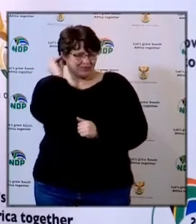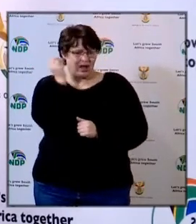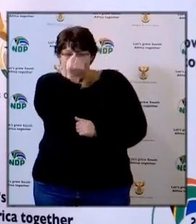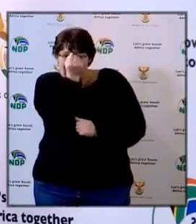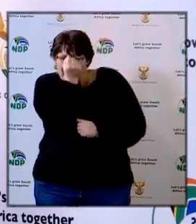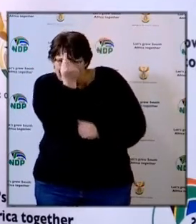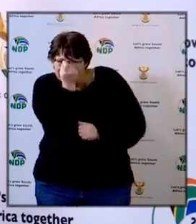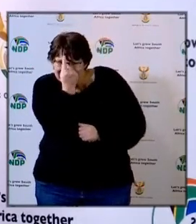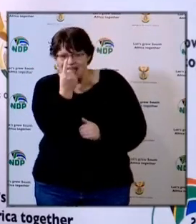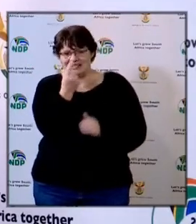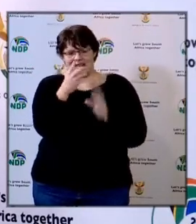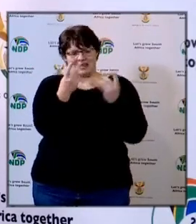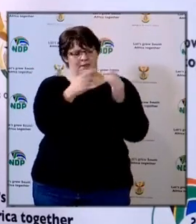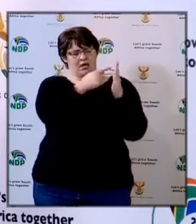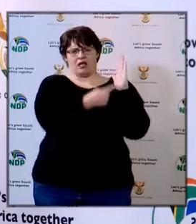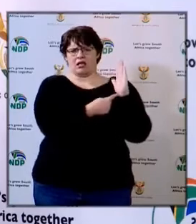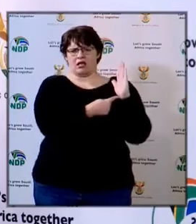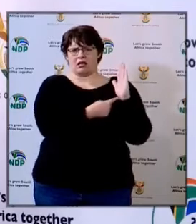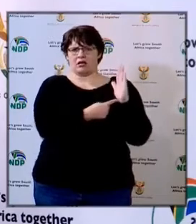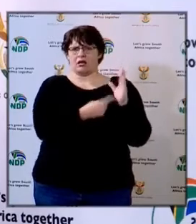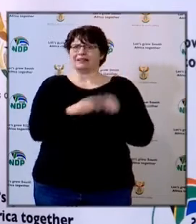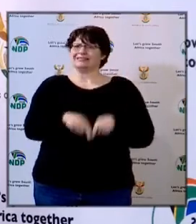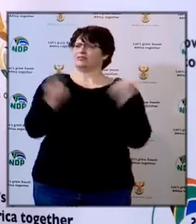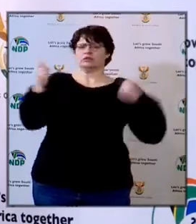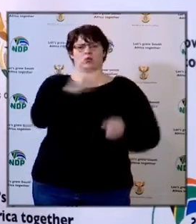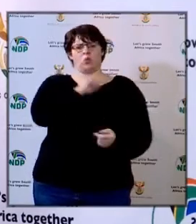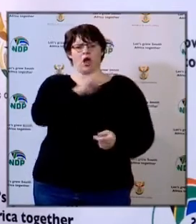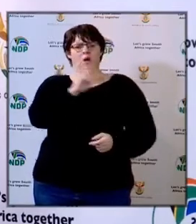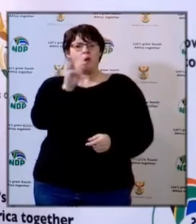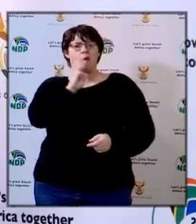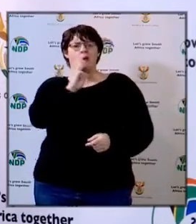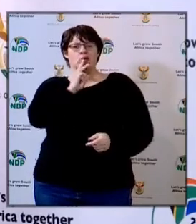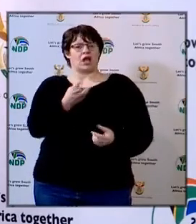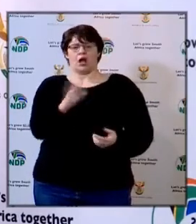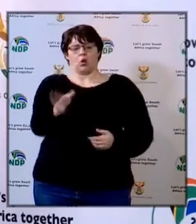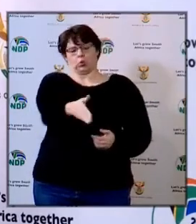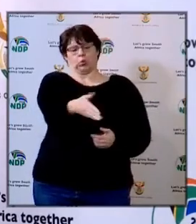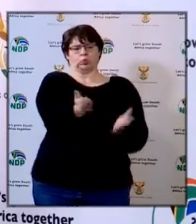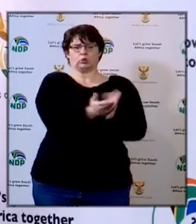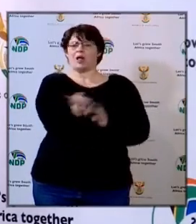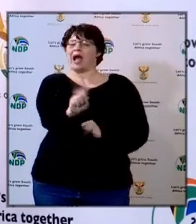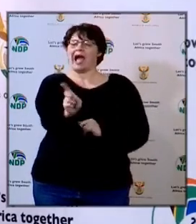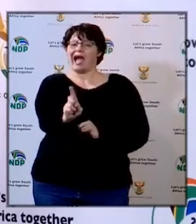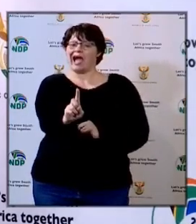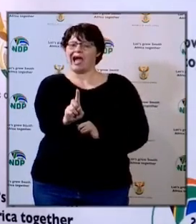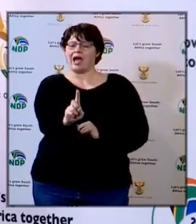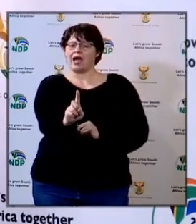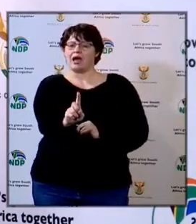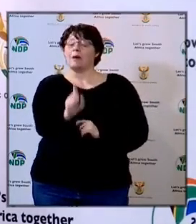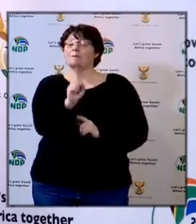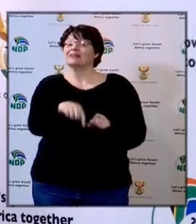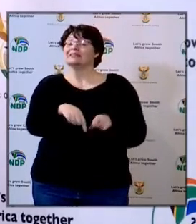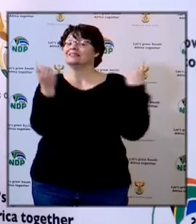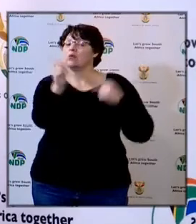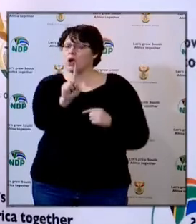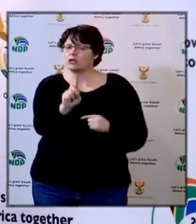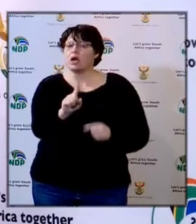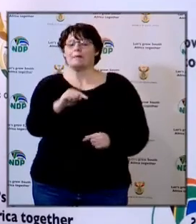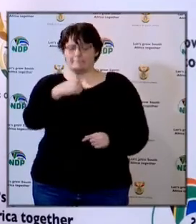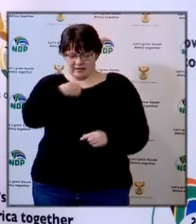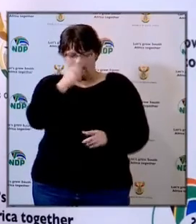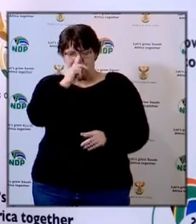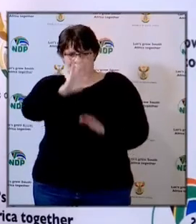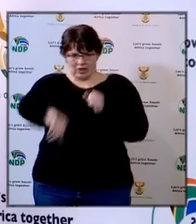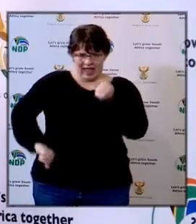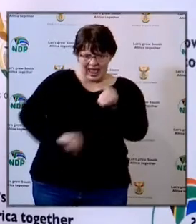these numbers understood that the difference is not lack of water into schools, but the difference is the actual